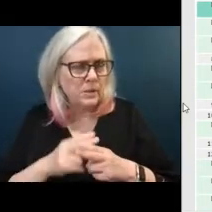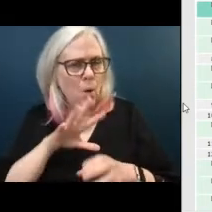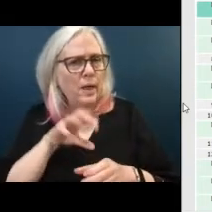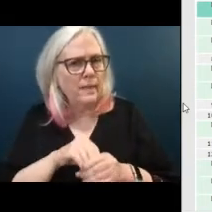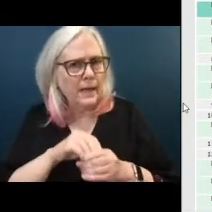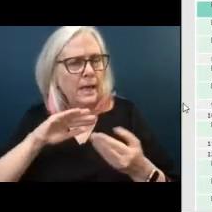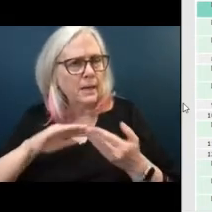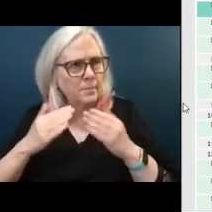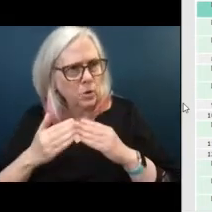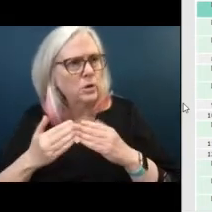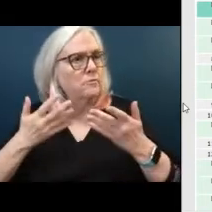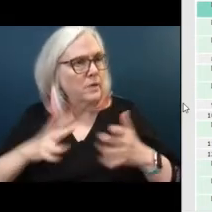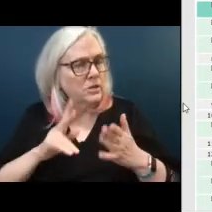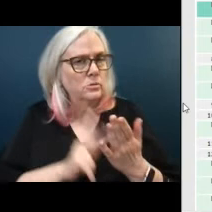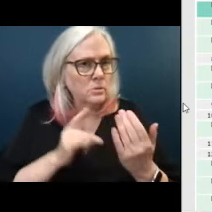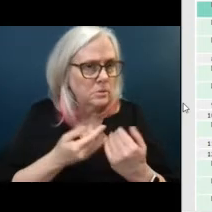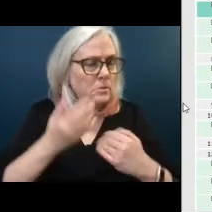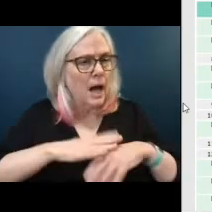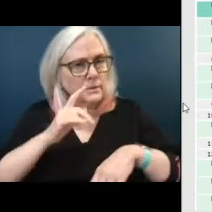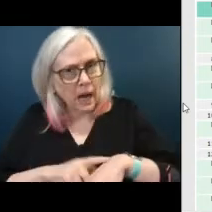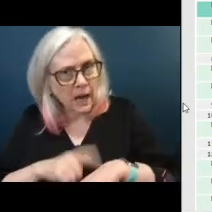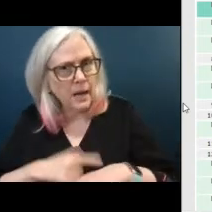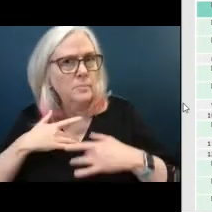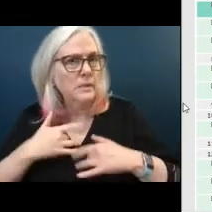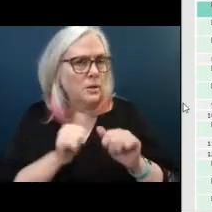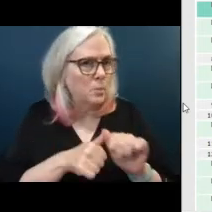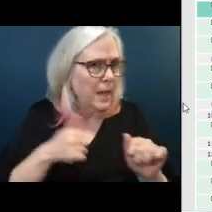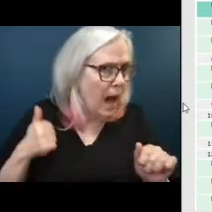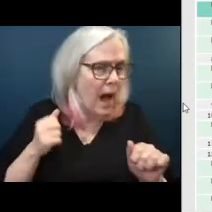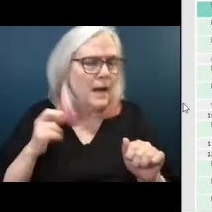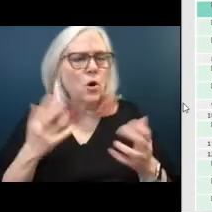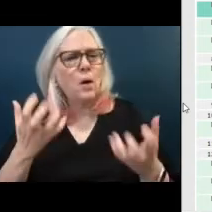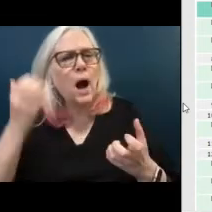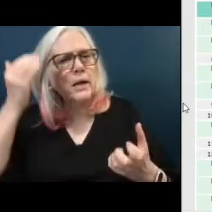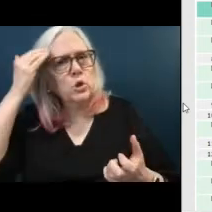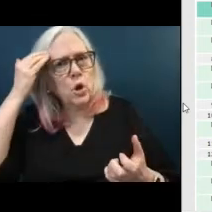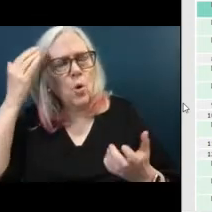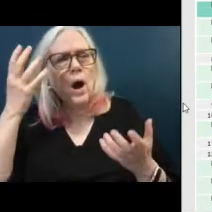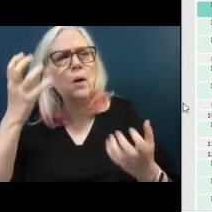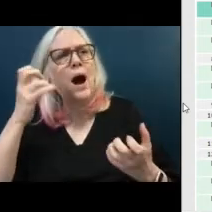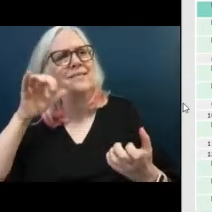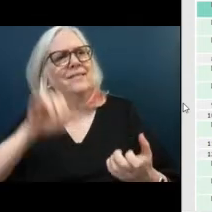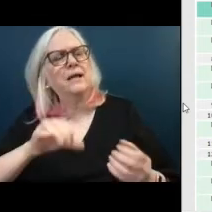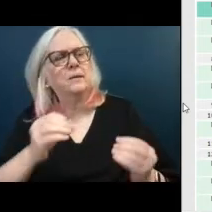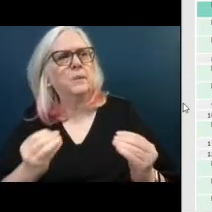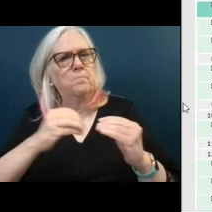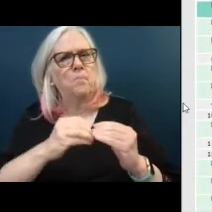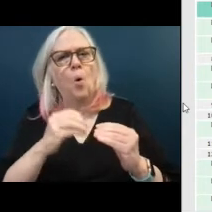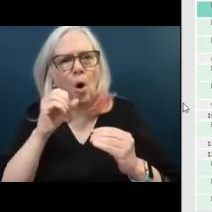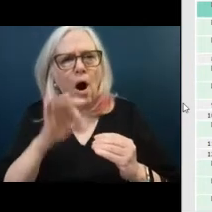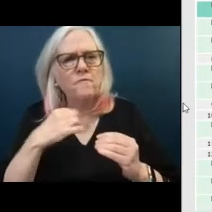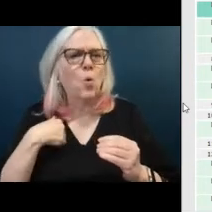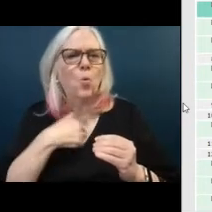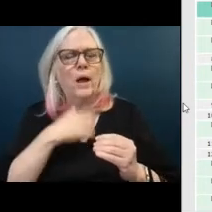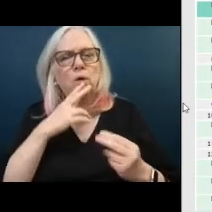getting projects done are they timely are they behind i'm i'm i'm wanting this to be more of more than just uh we're going to